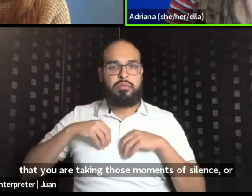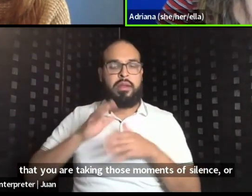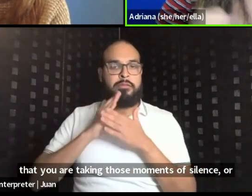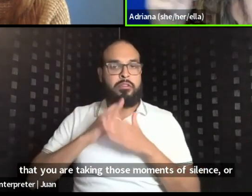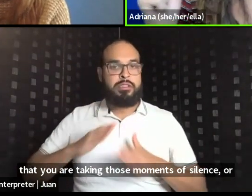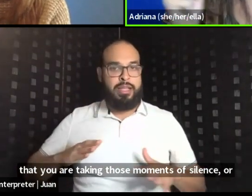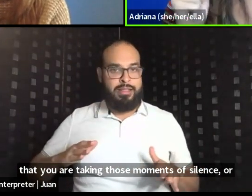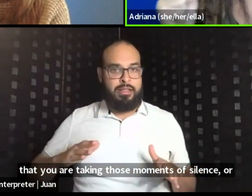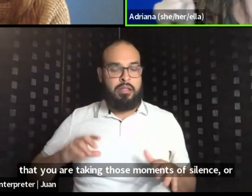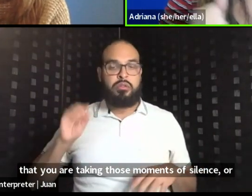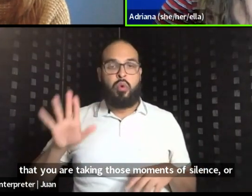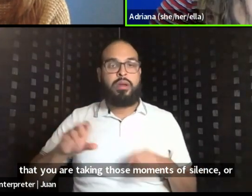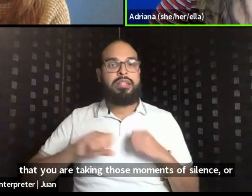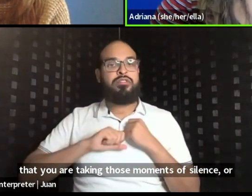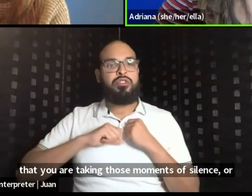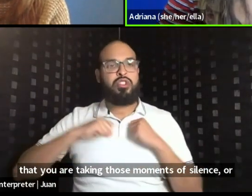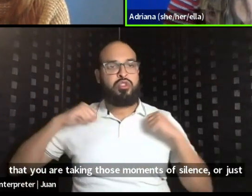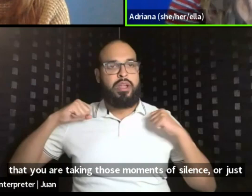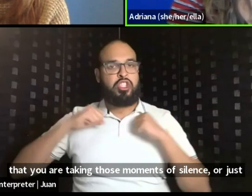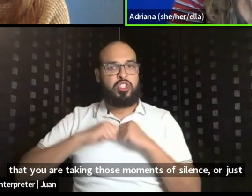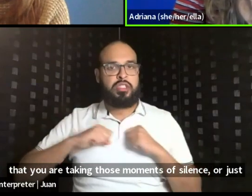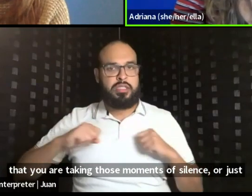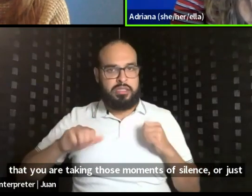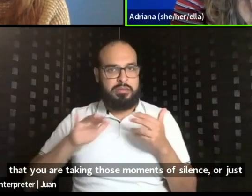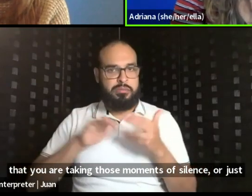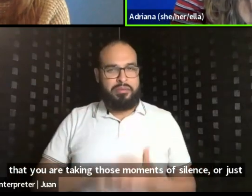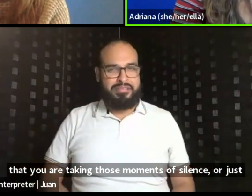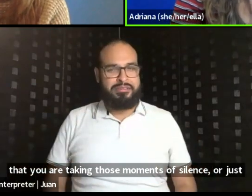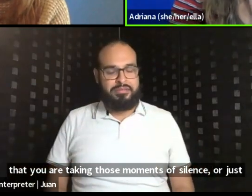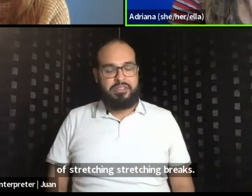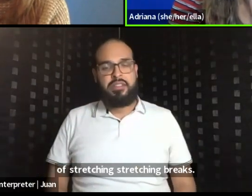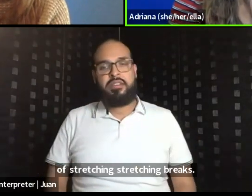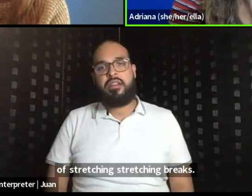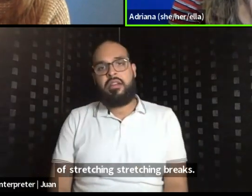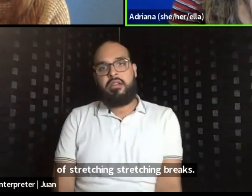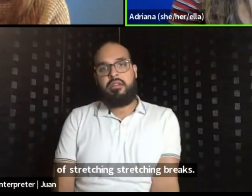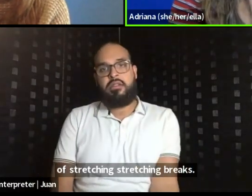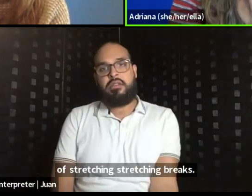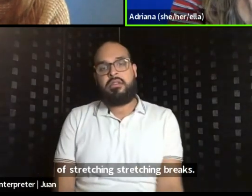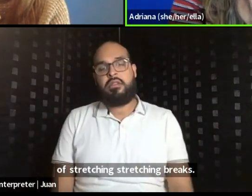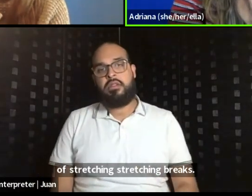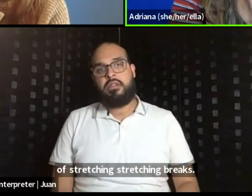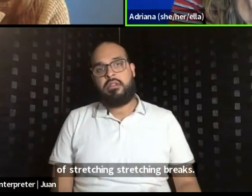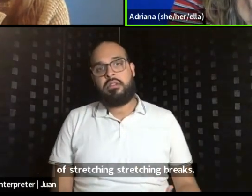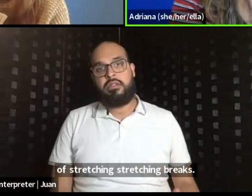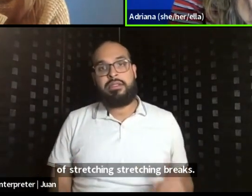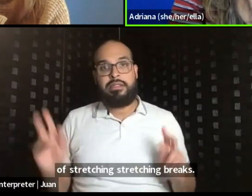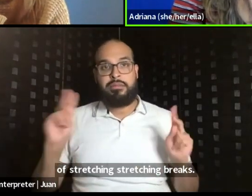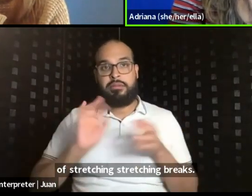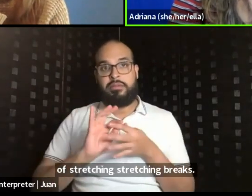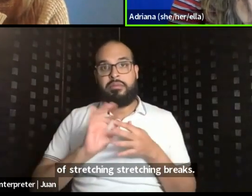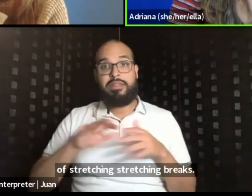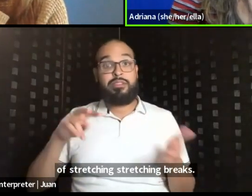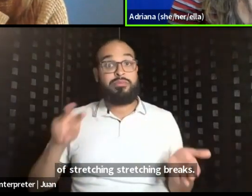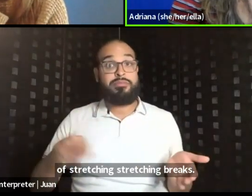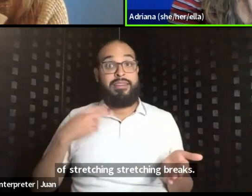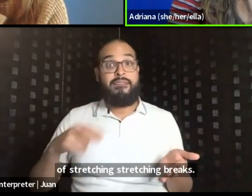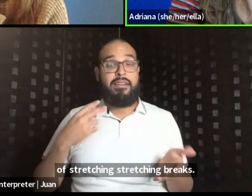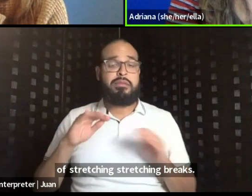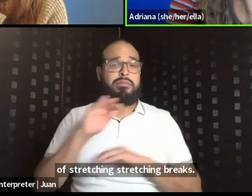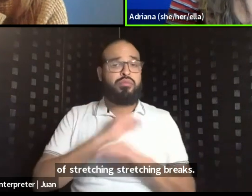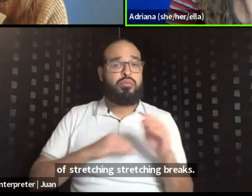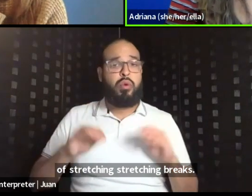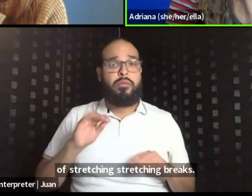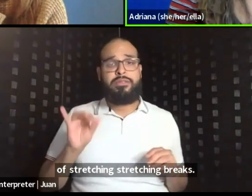just of stretching, stretching breaks. Um, people have mentioned dancing, um, that just moving,